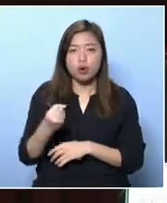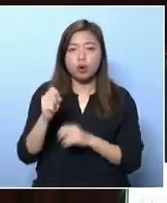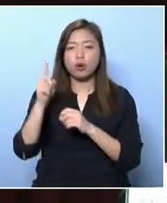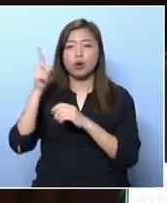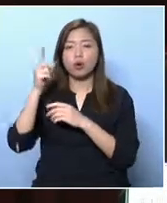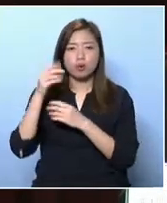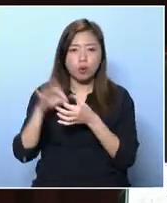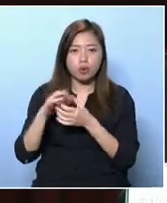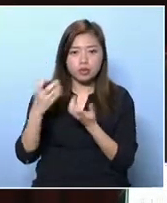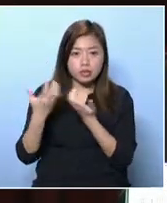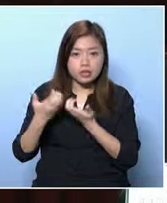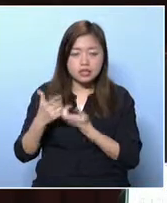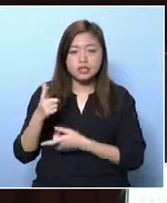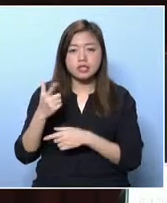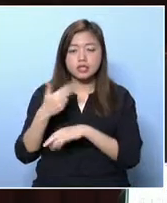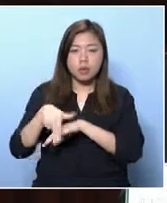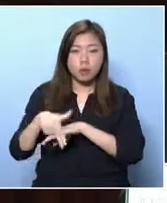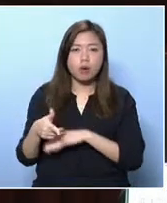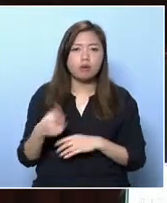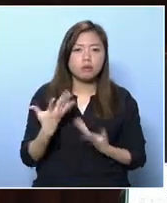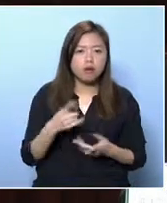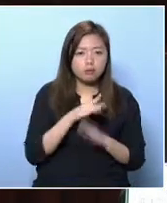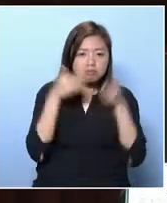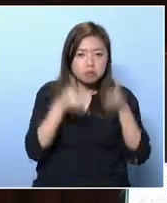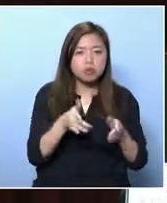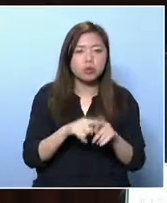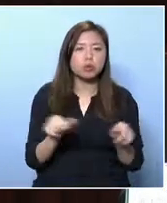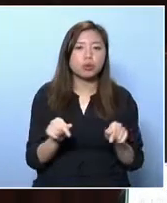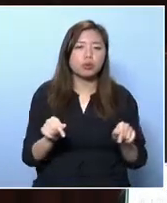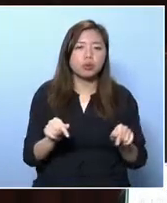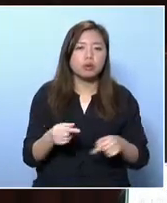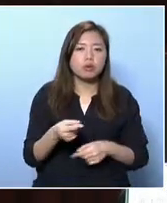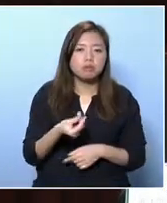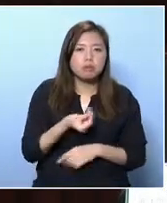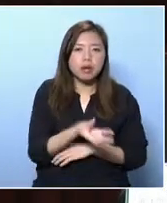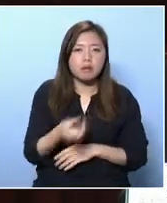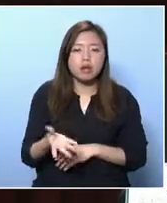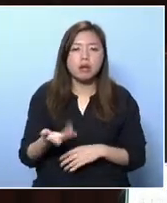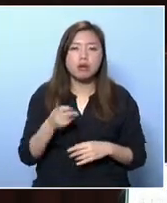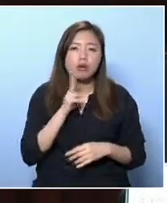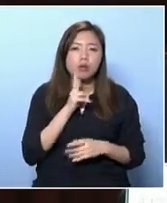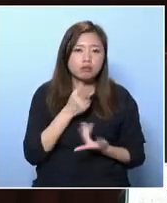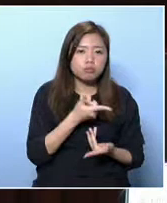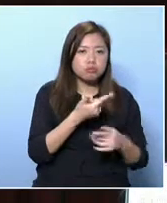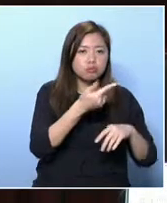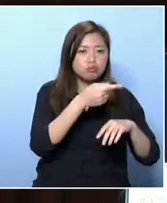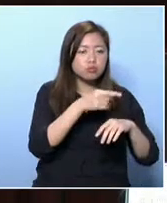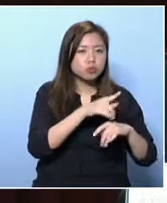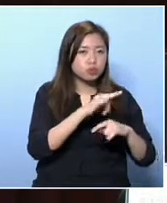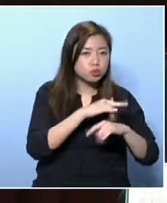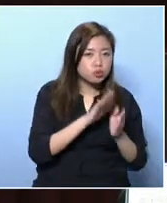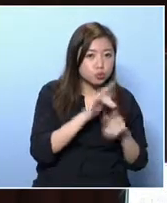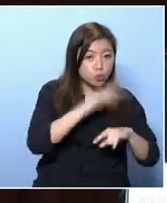FS has also announced its budget. There is only one short-term policy to give a